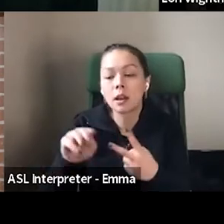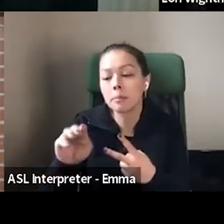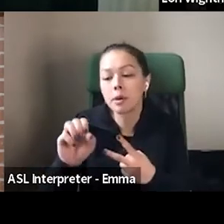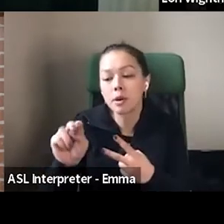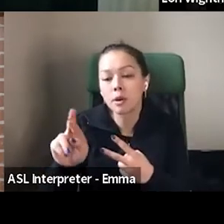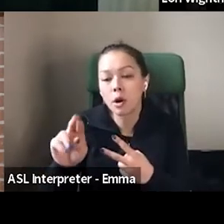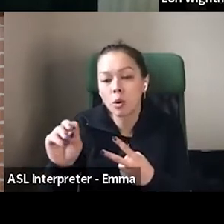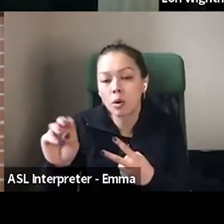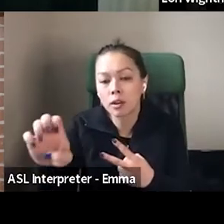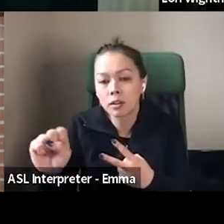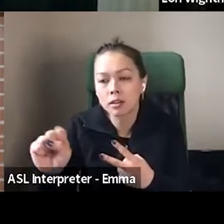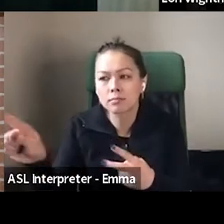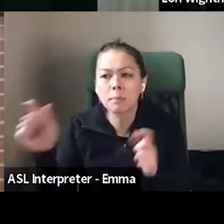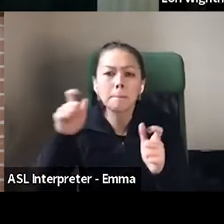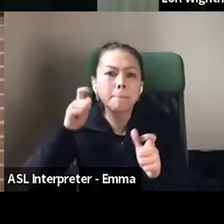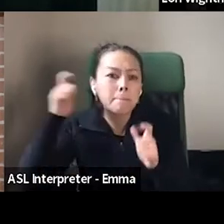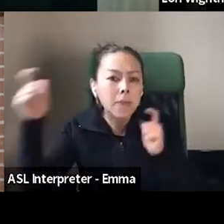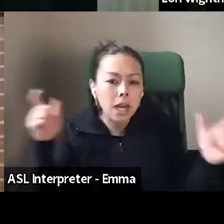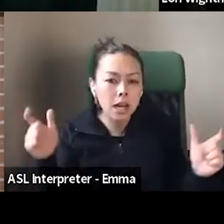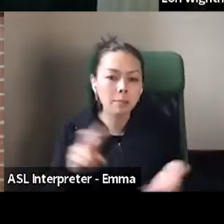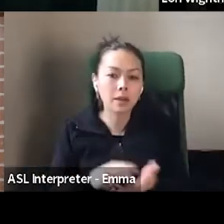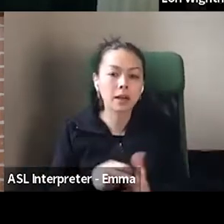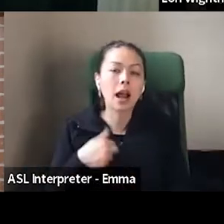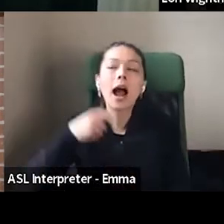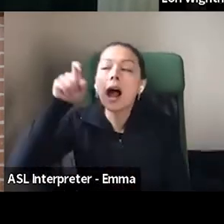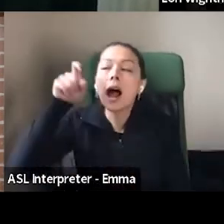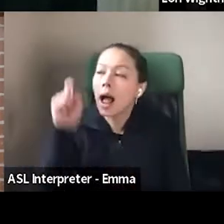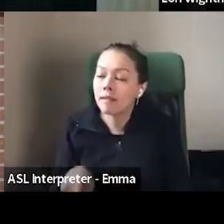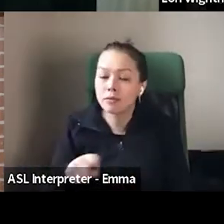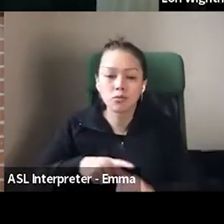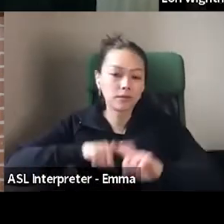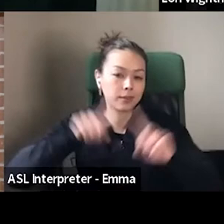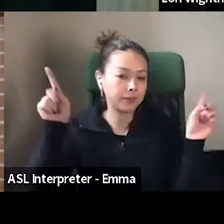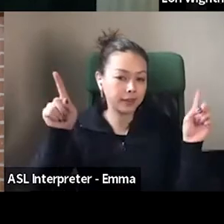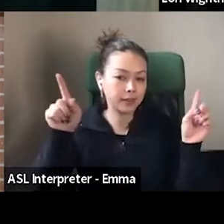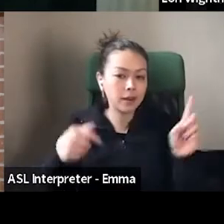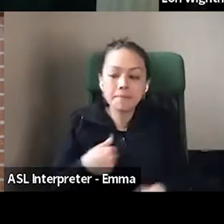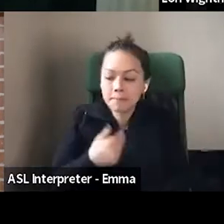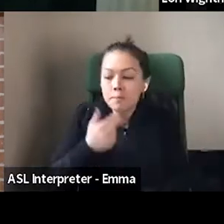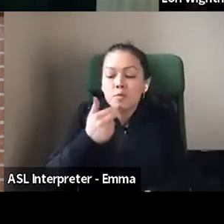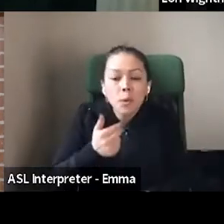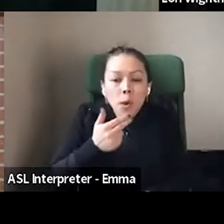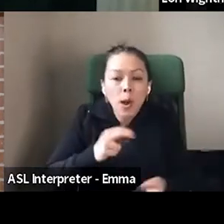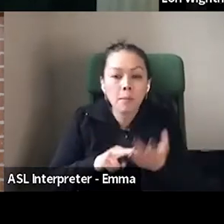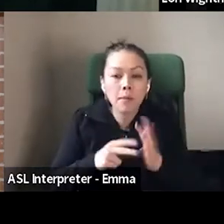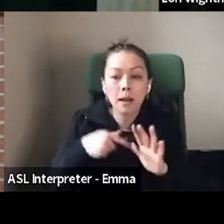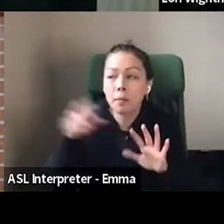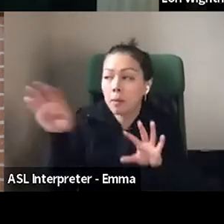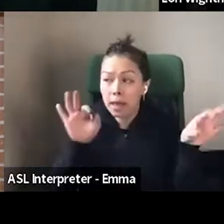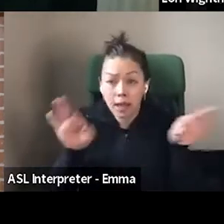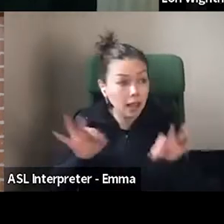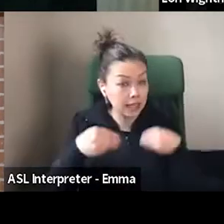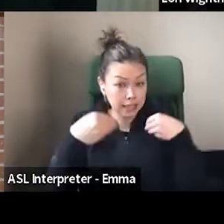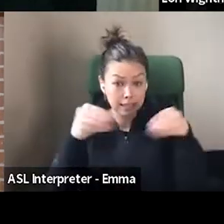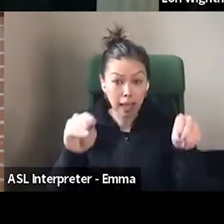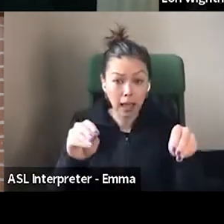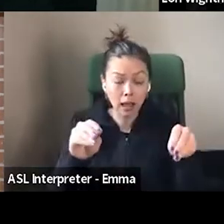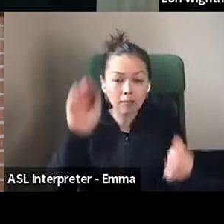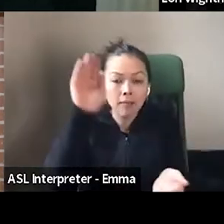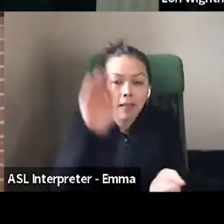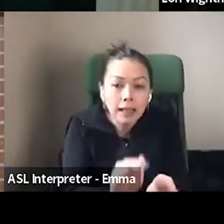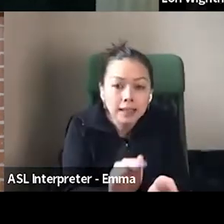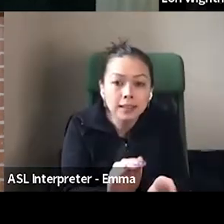I'm a lot smaller. I can't carry as much. You're here for the conversation with me, ultimately, I guess.